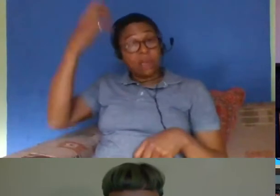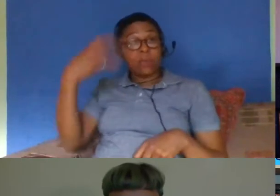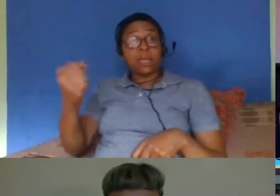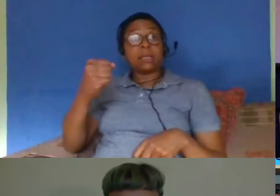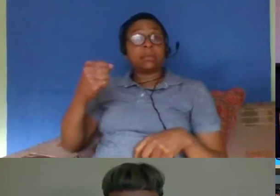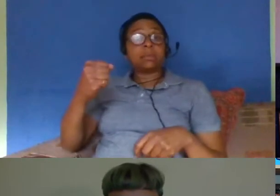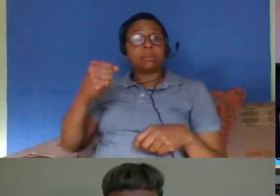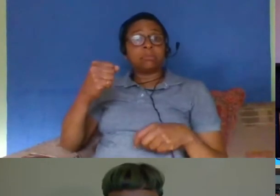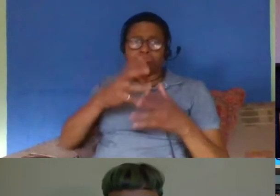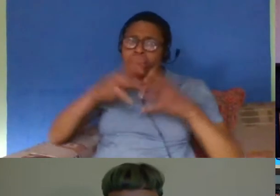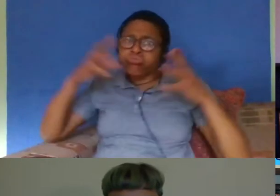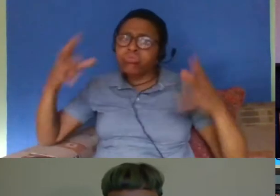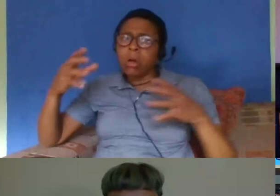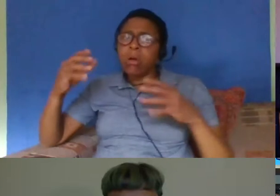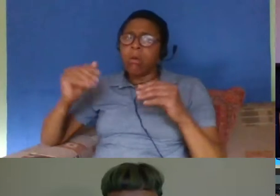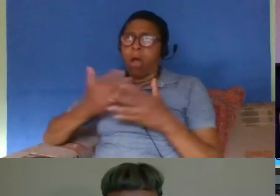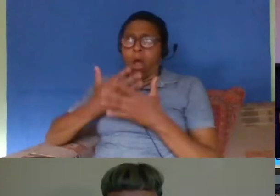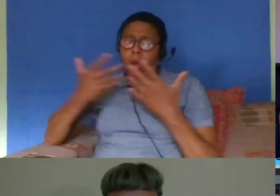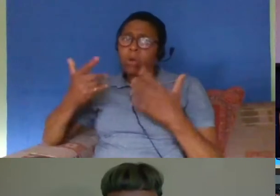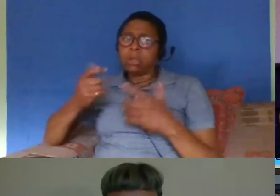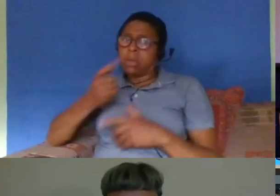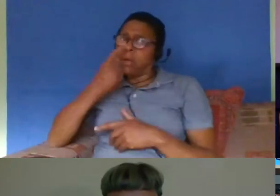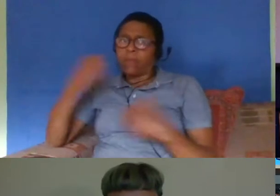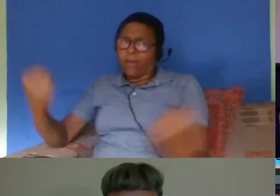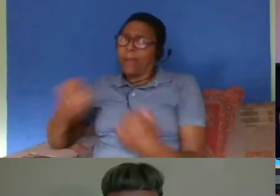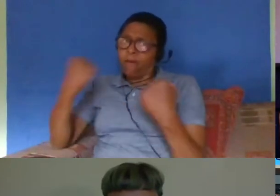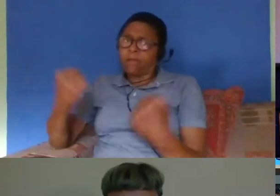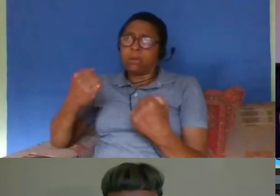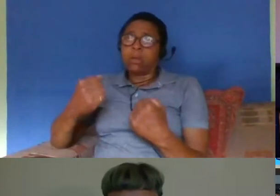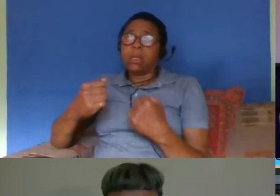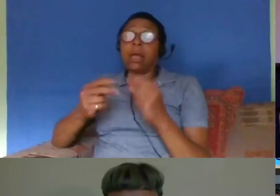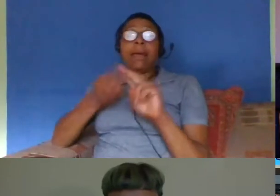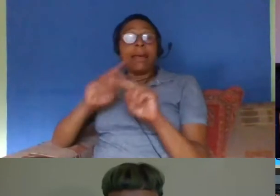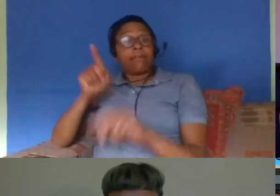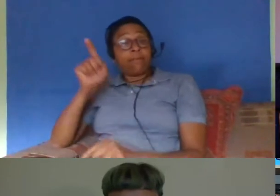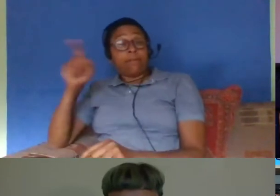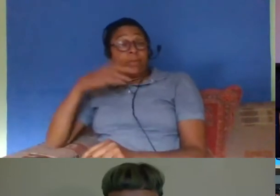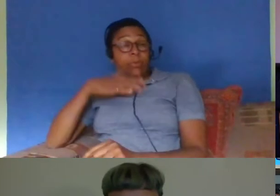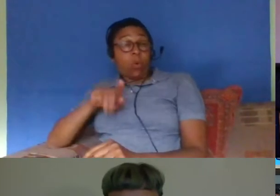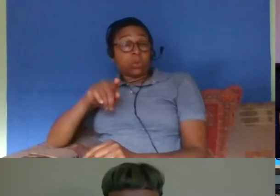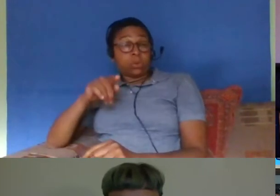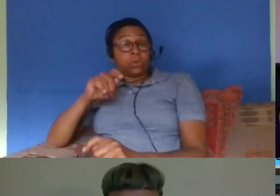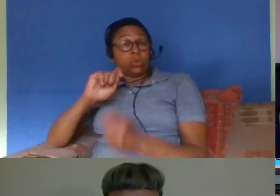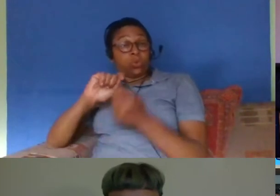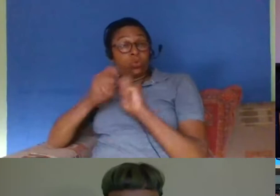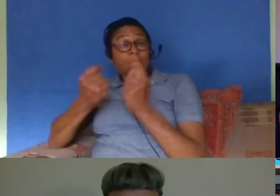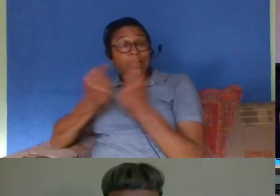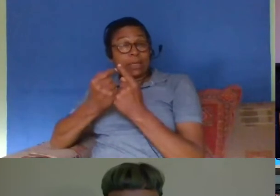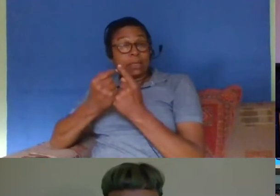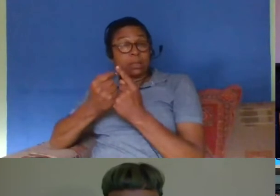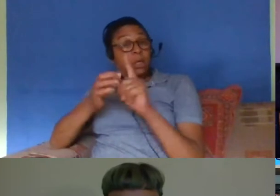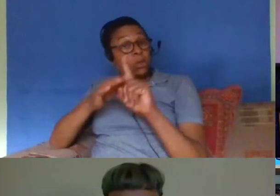wants essentially and if there is a desire in government to make things better and to change things